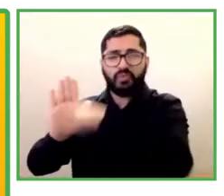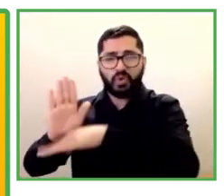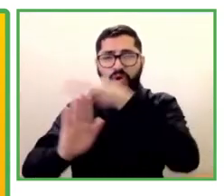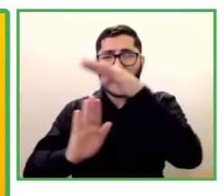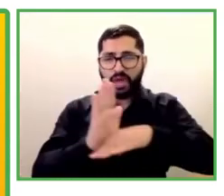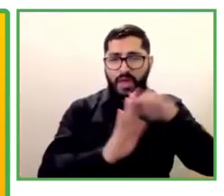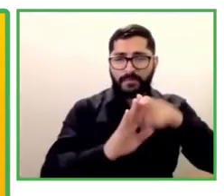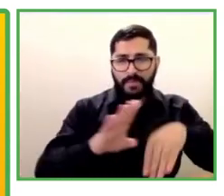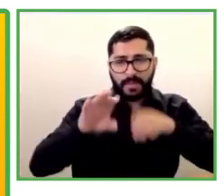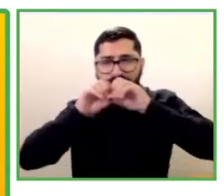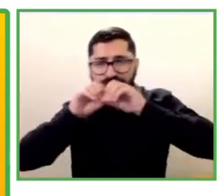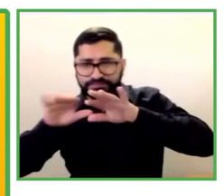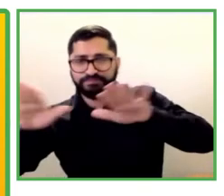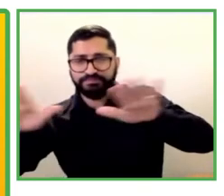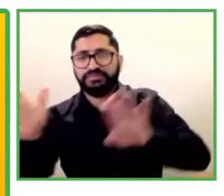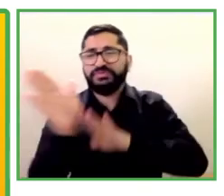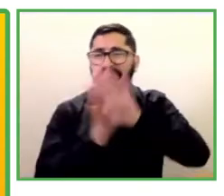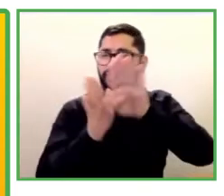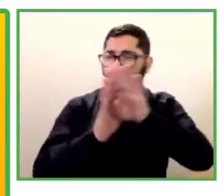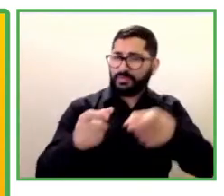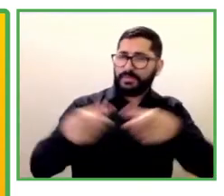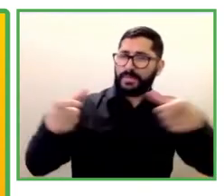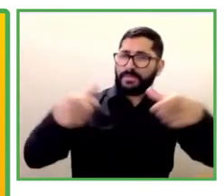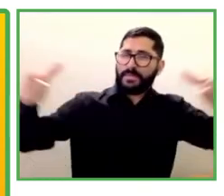approach. Okay, that's it. I'm done.